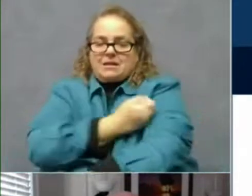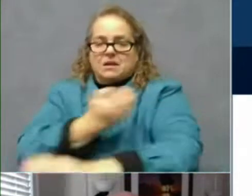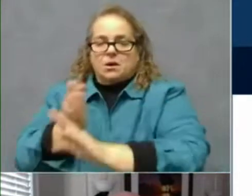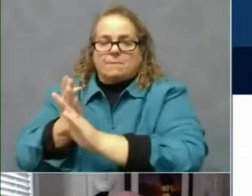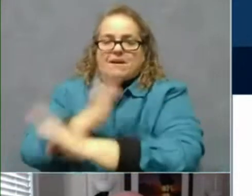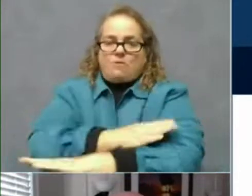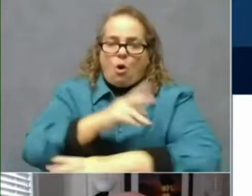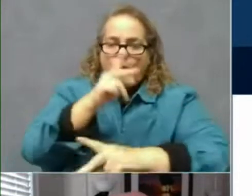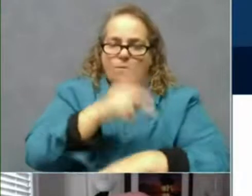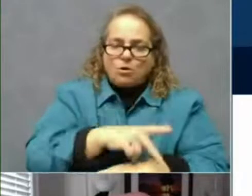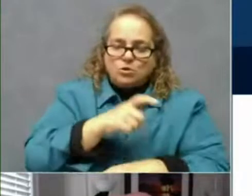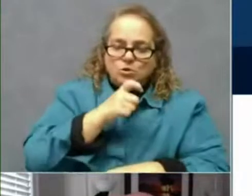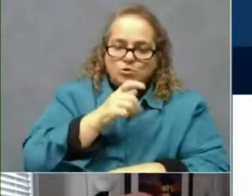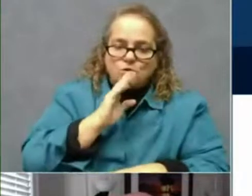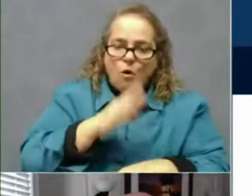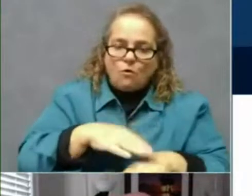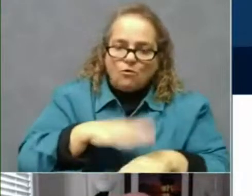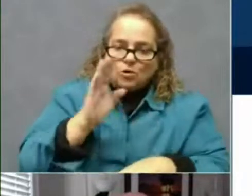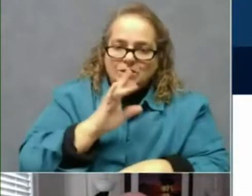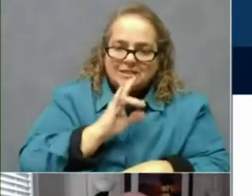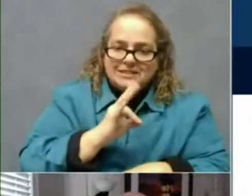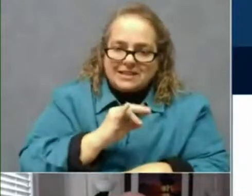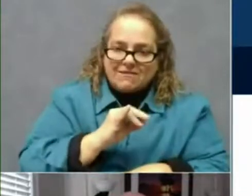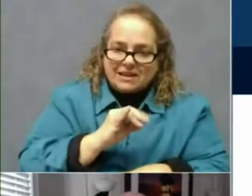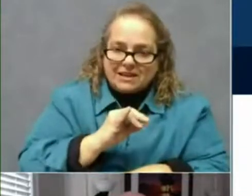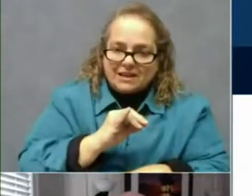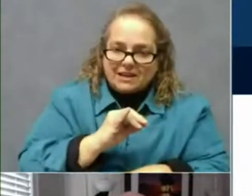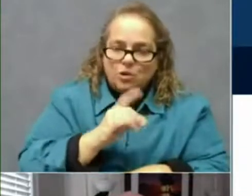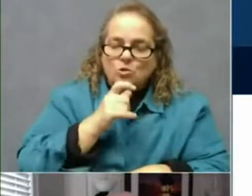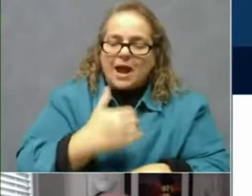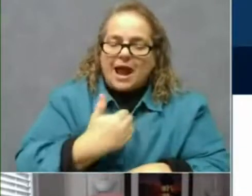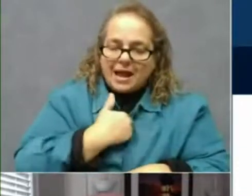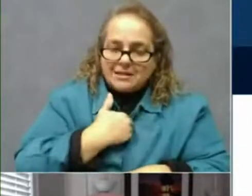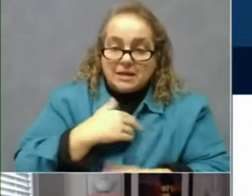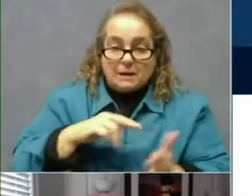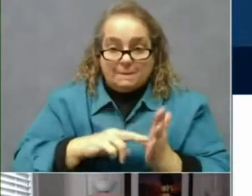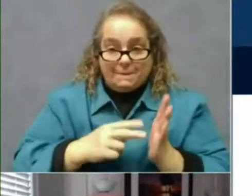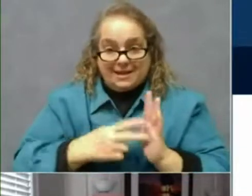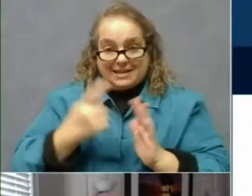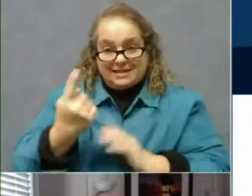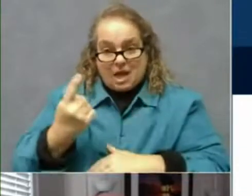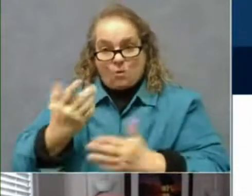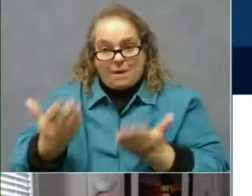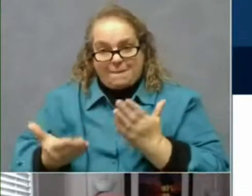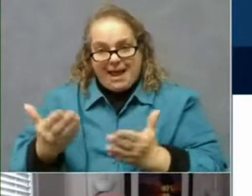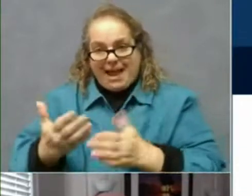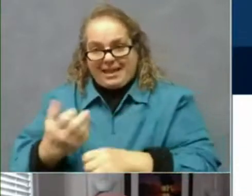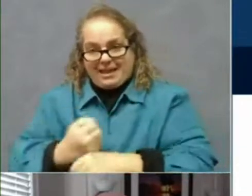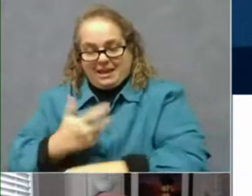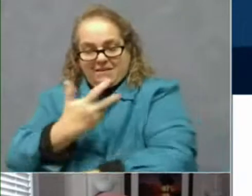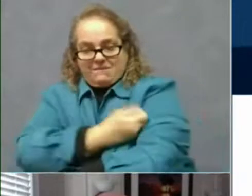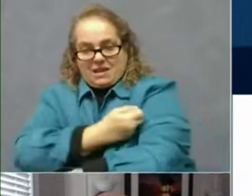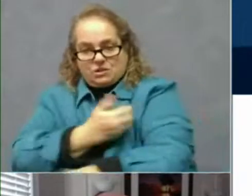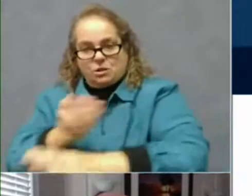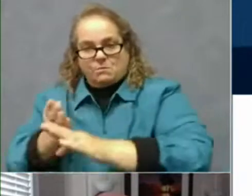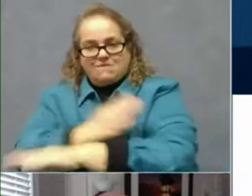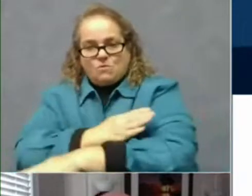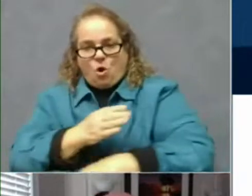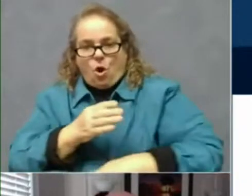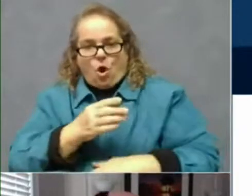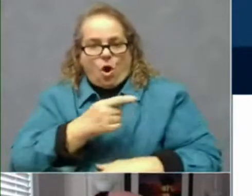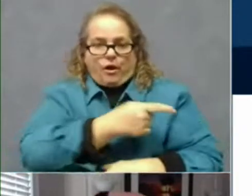problem. It means that someone in the general public is going to get vaccinated before someone who's a health care personnel gets vaccinated.